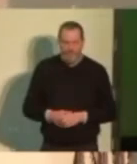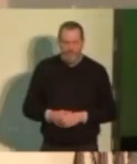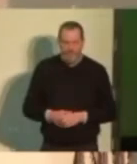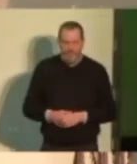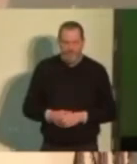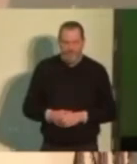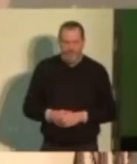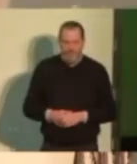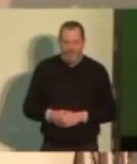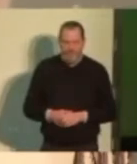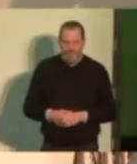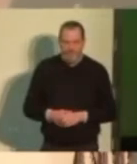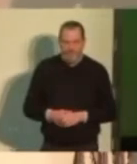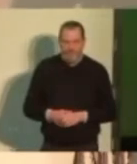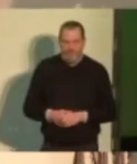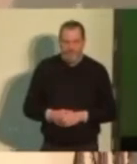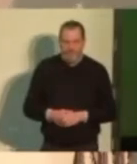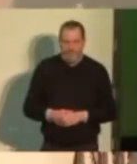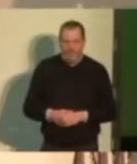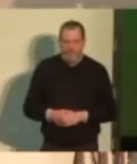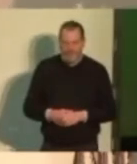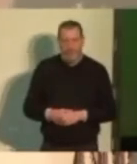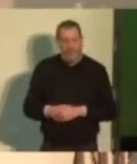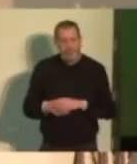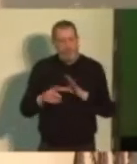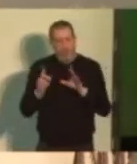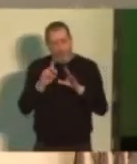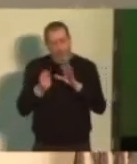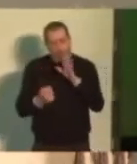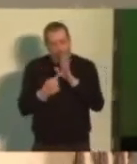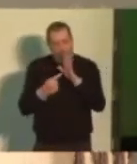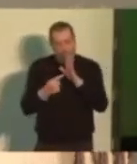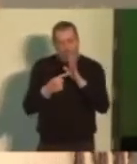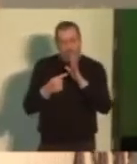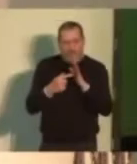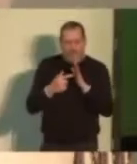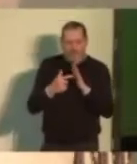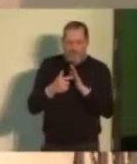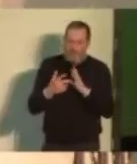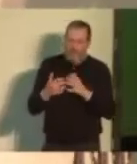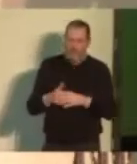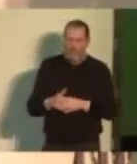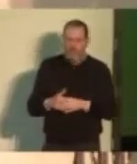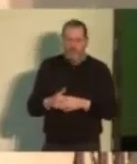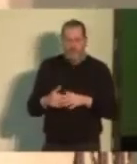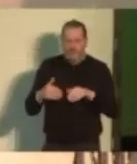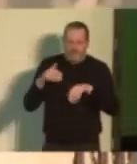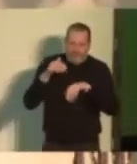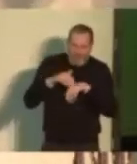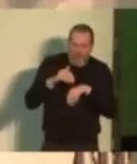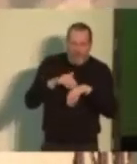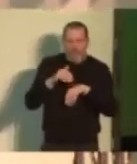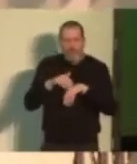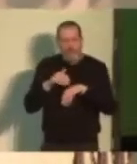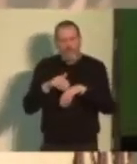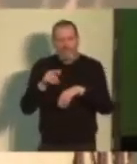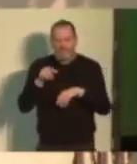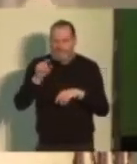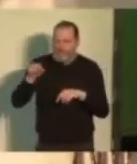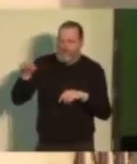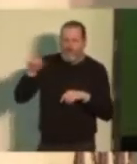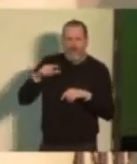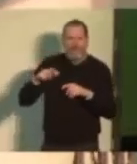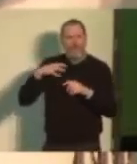It is also important as we engage in the day-to-day struggles that the RMT and the other unions here and in